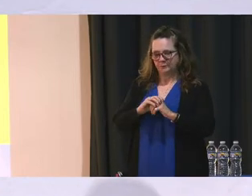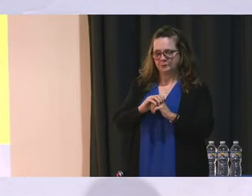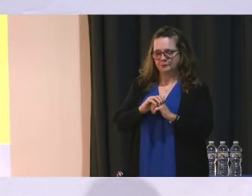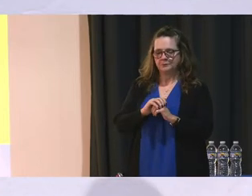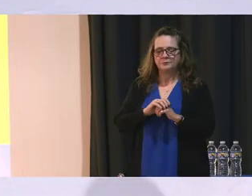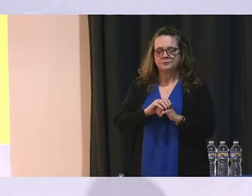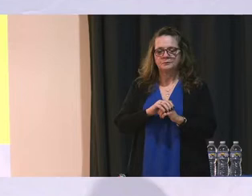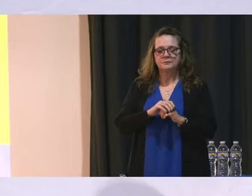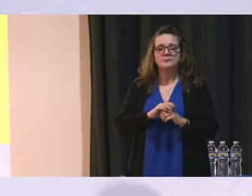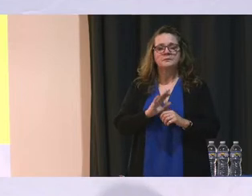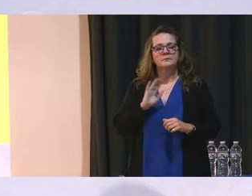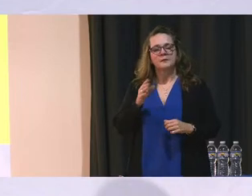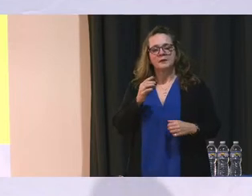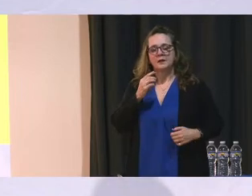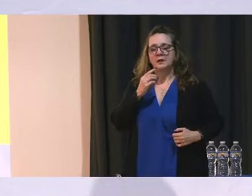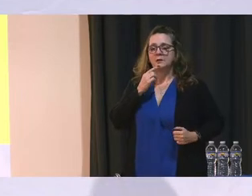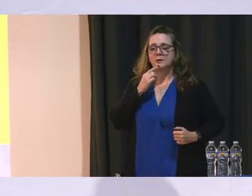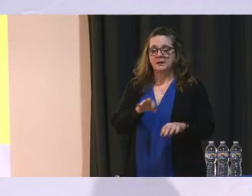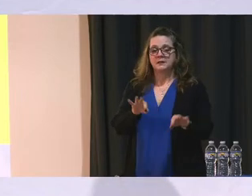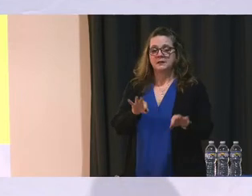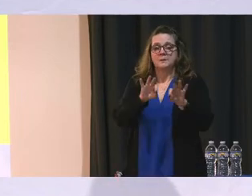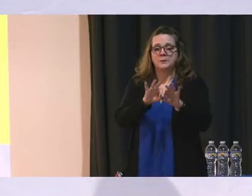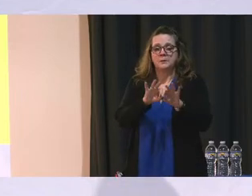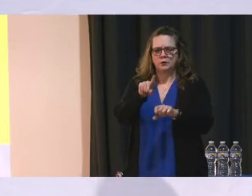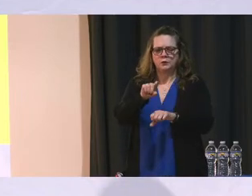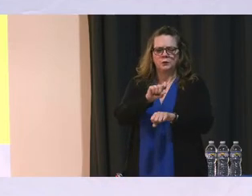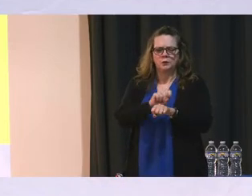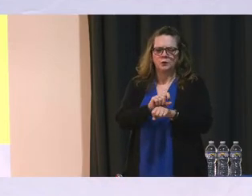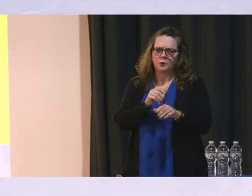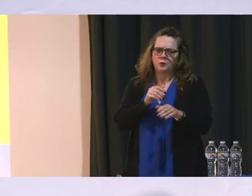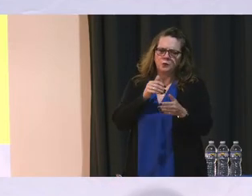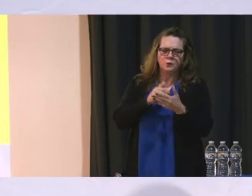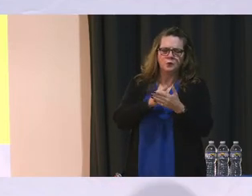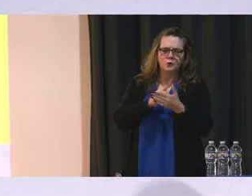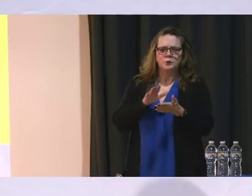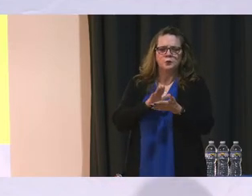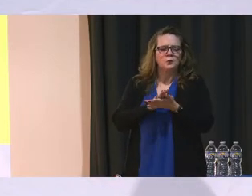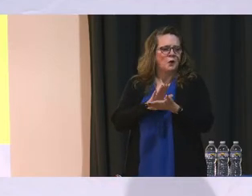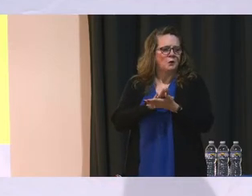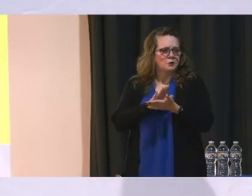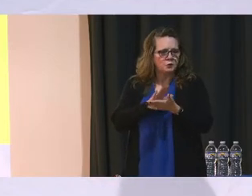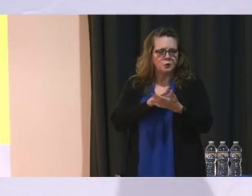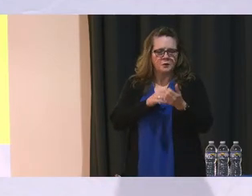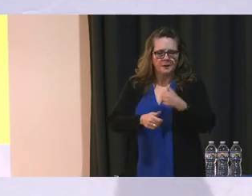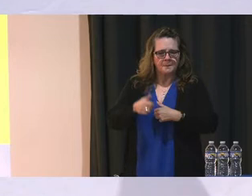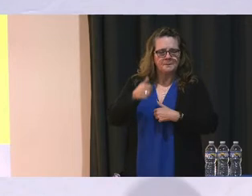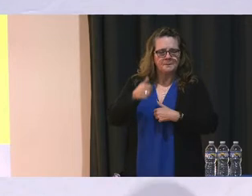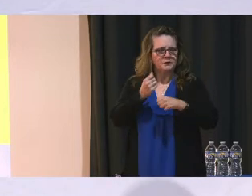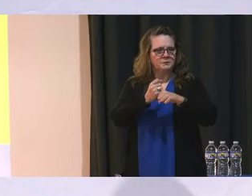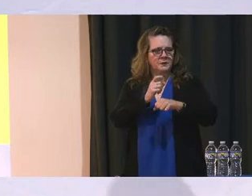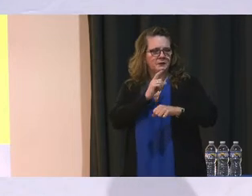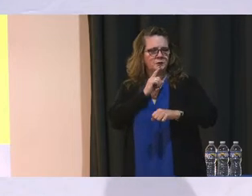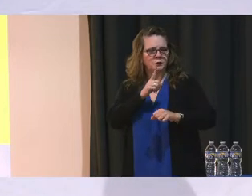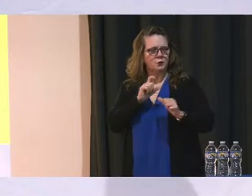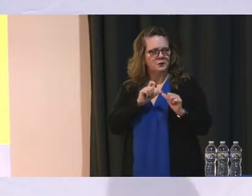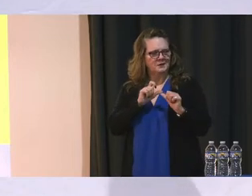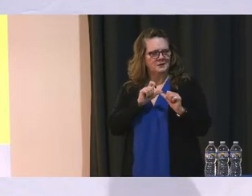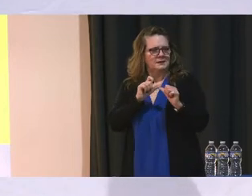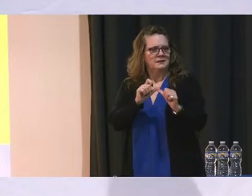But I would say that it's important that we work closely with our school and our administration to ensure that we continue